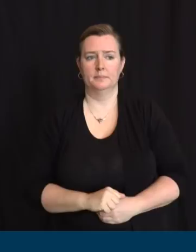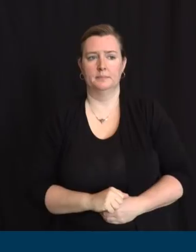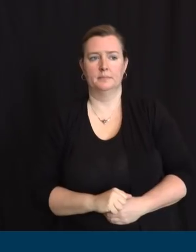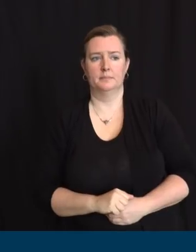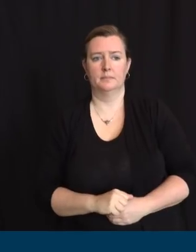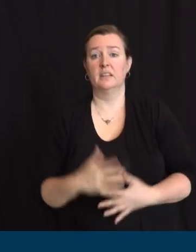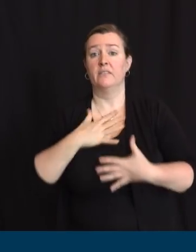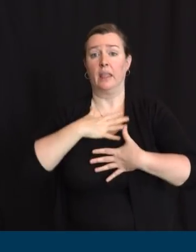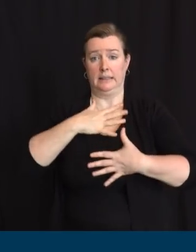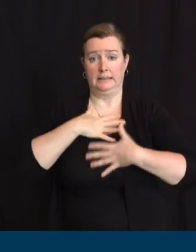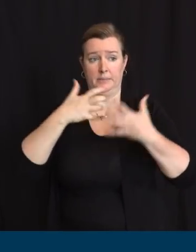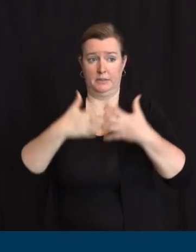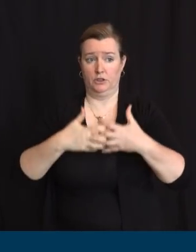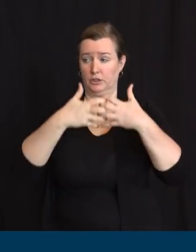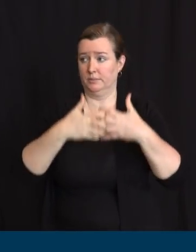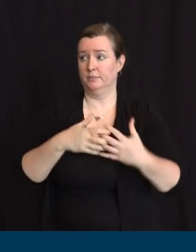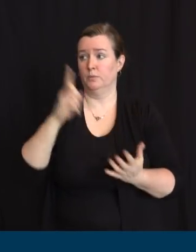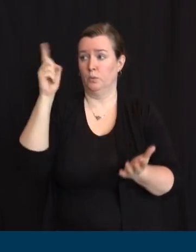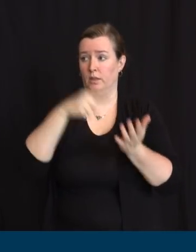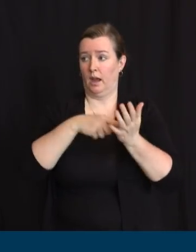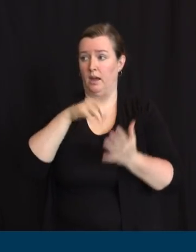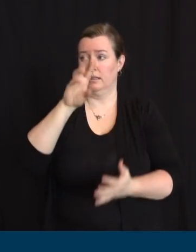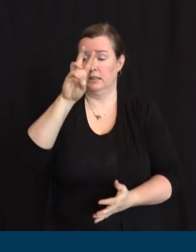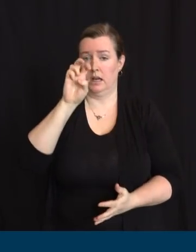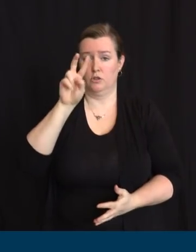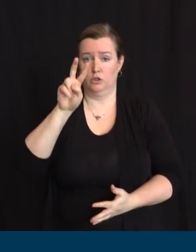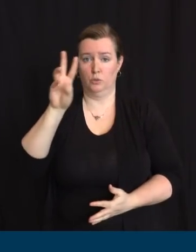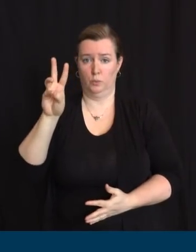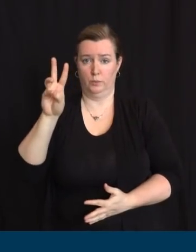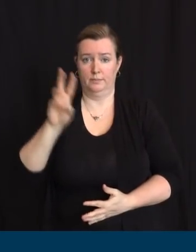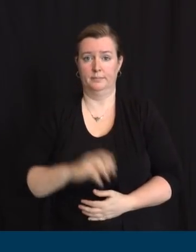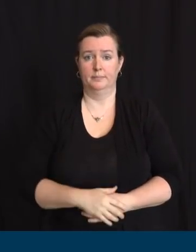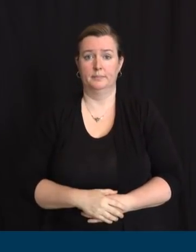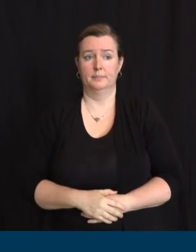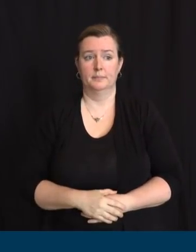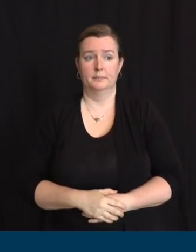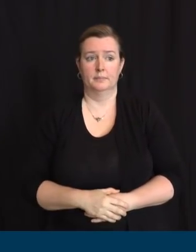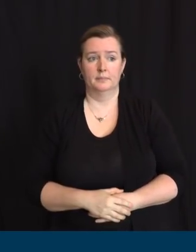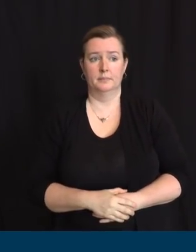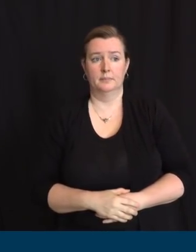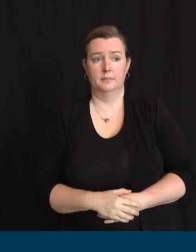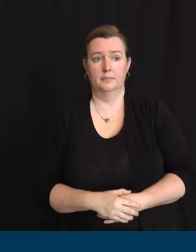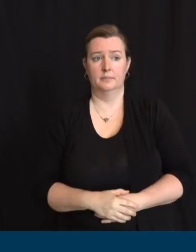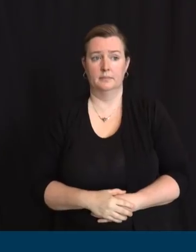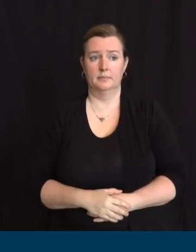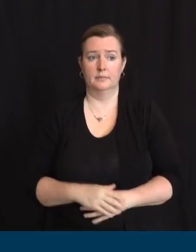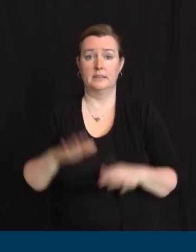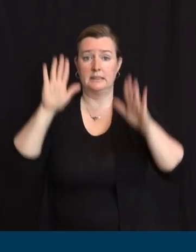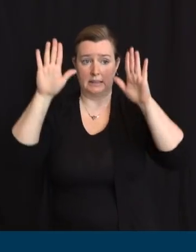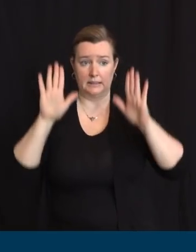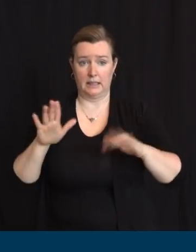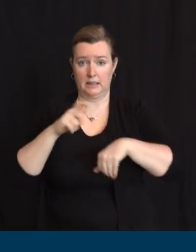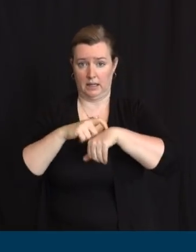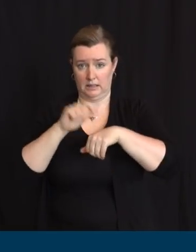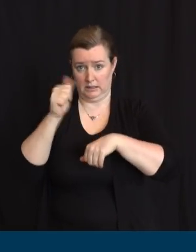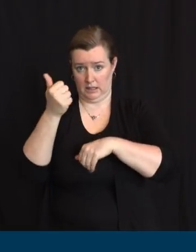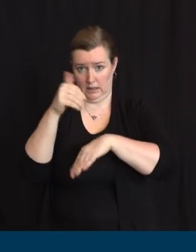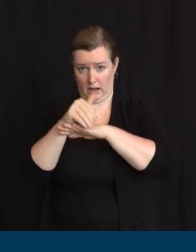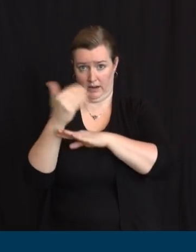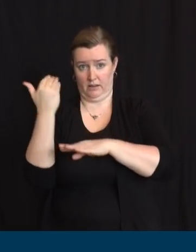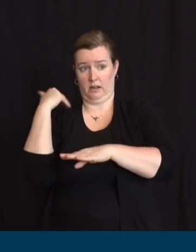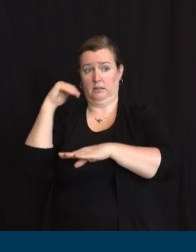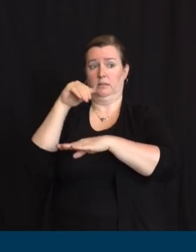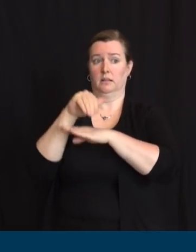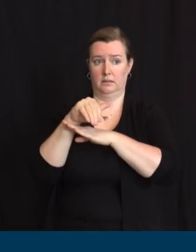And just as importantly, between 10 p.m. Sunday and 10 p.m. last night, 514